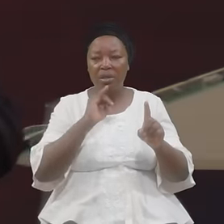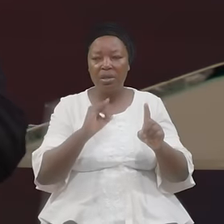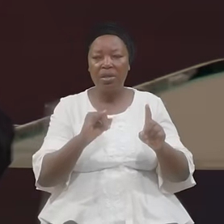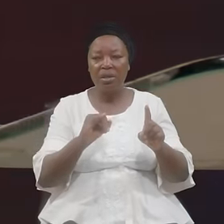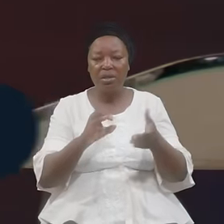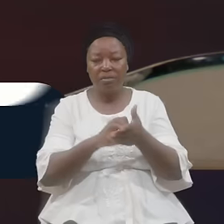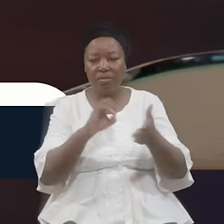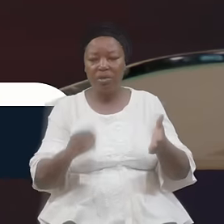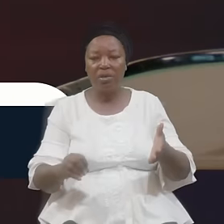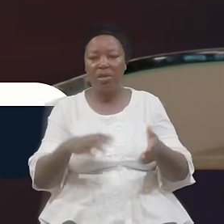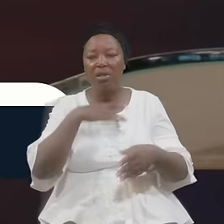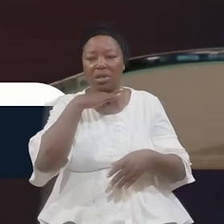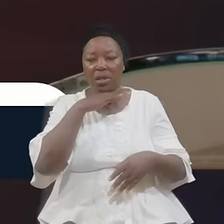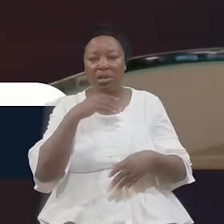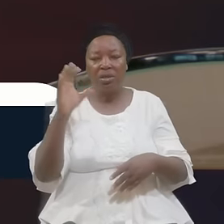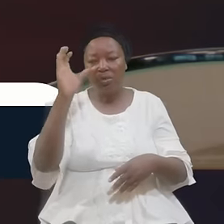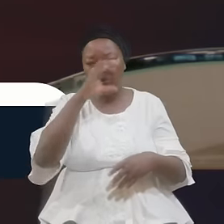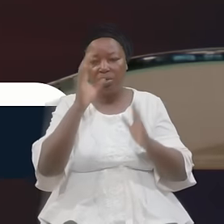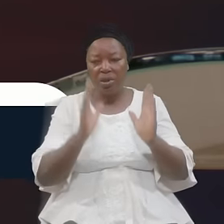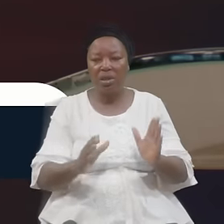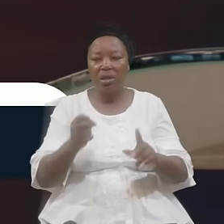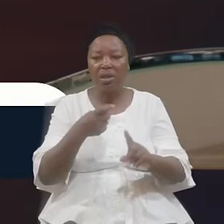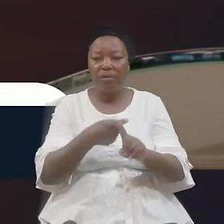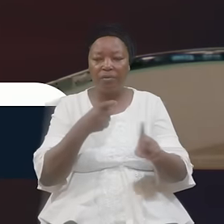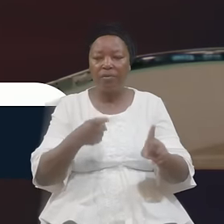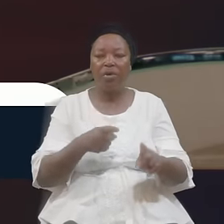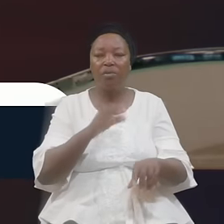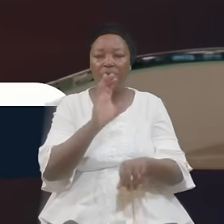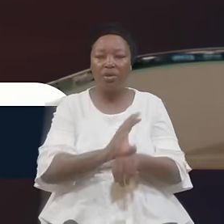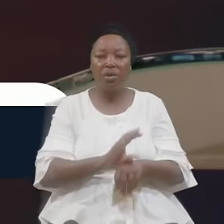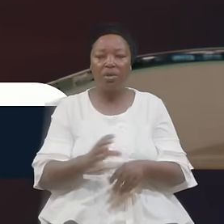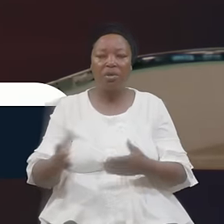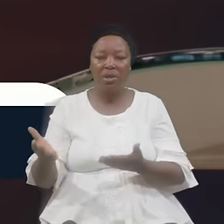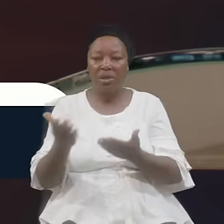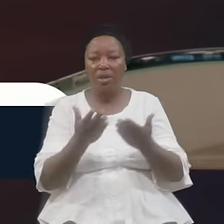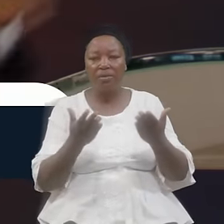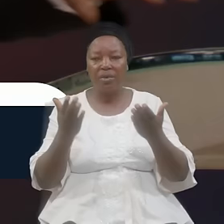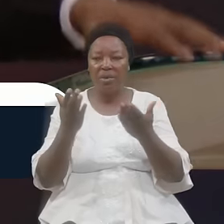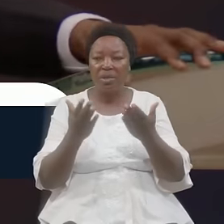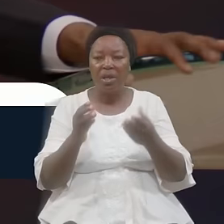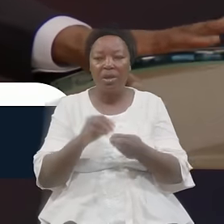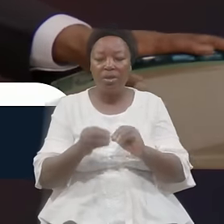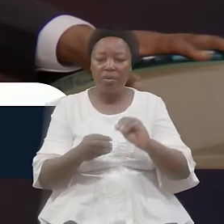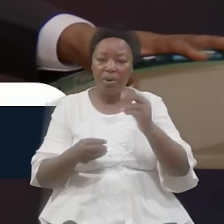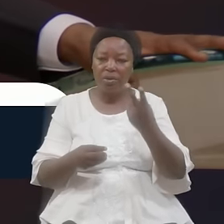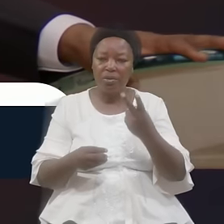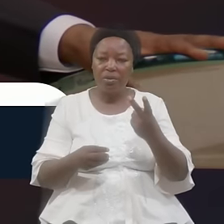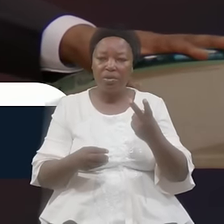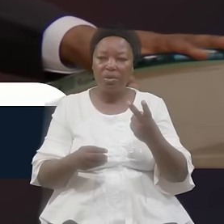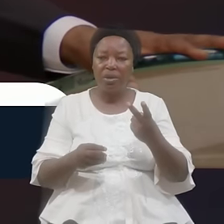Corrupt Strangers From Sanctuary Service Number two